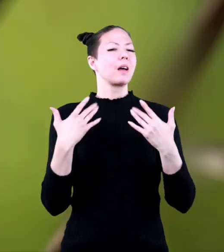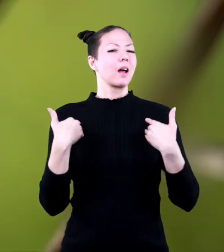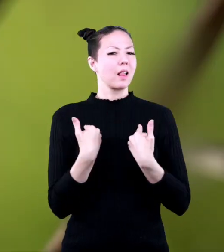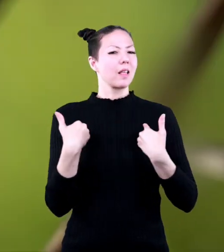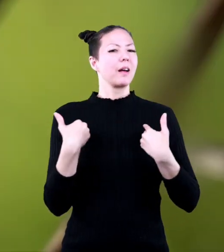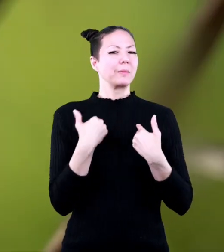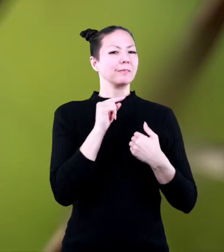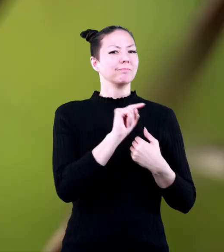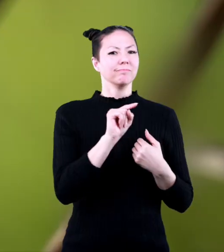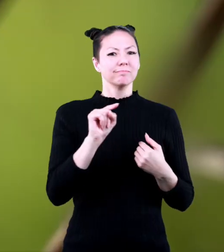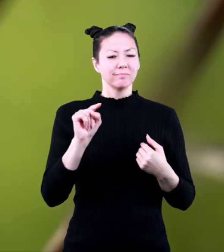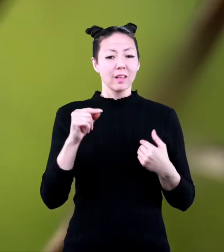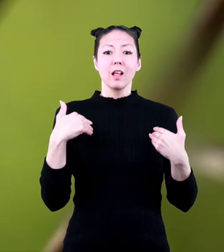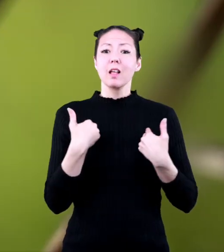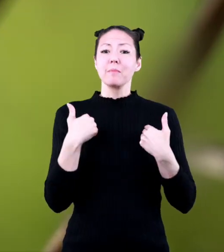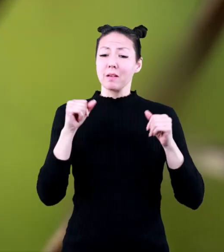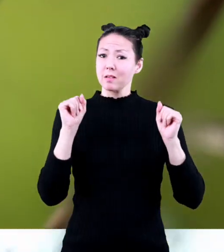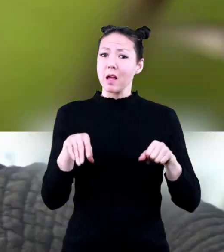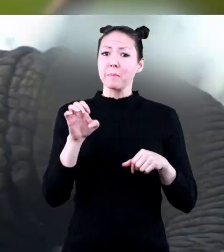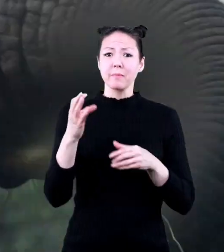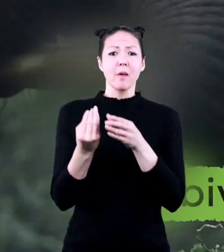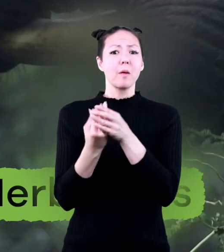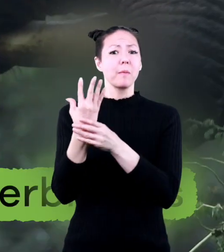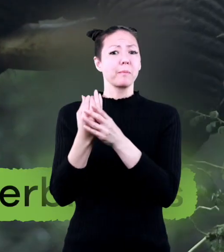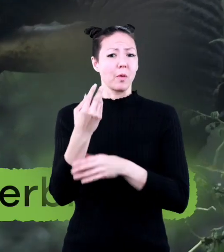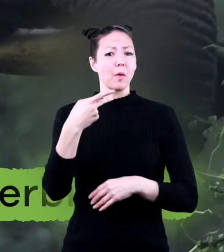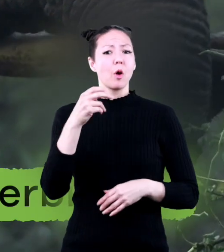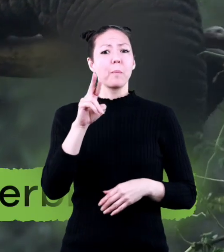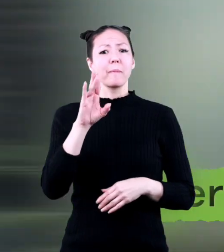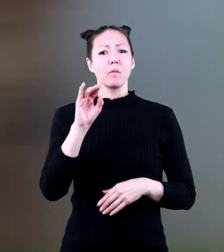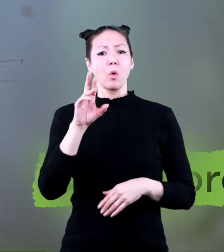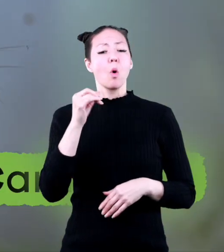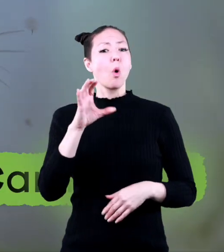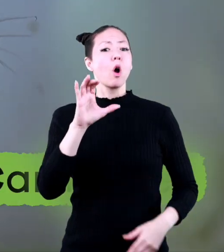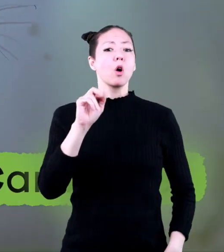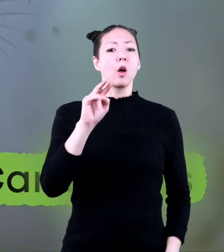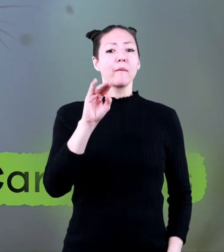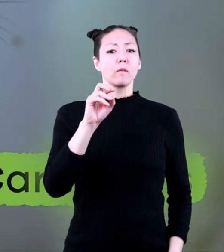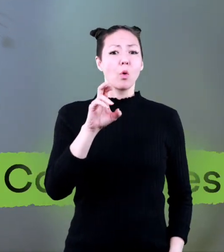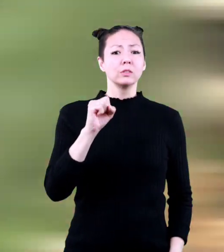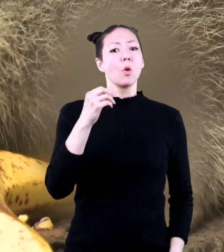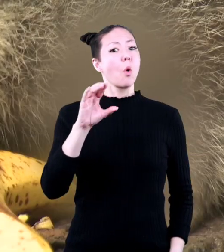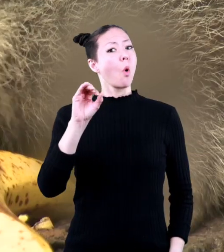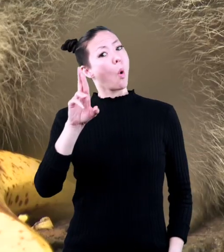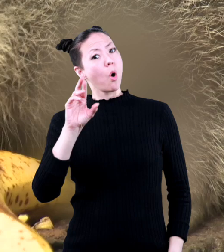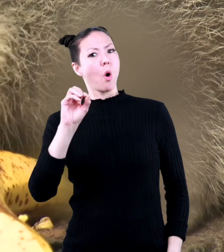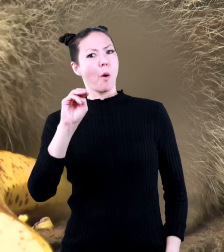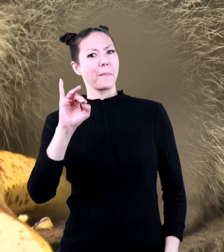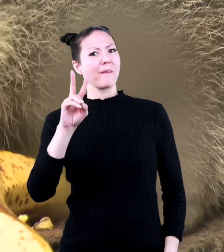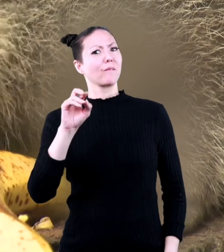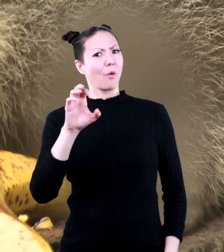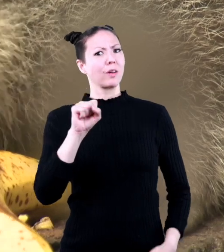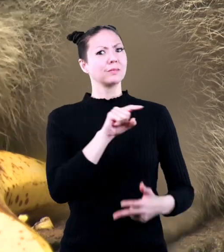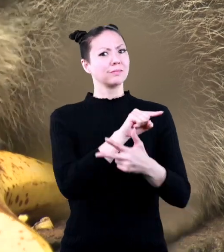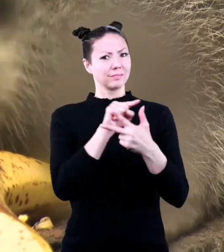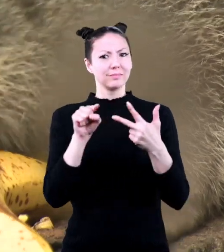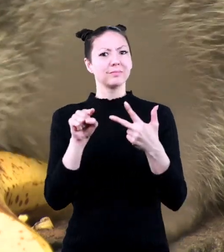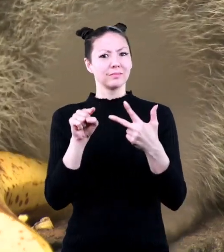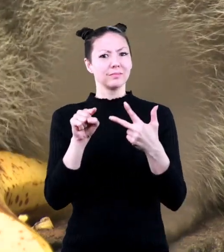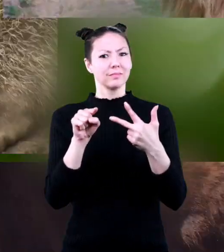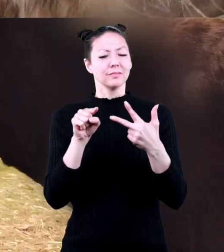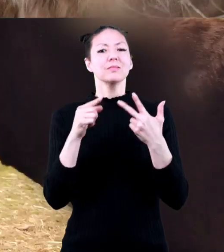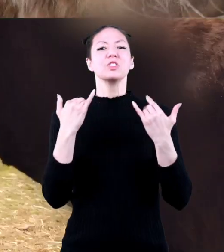on the kind of animal. Animals can be herbivores, carnivores, or omnivores.